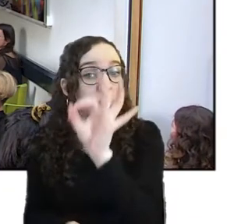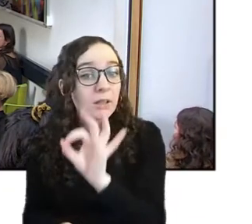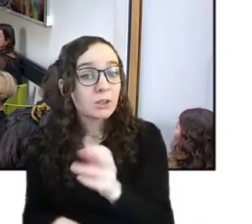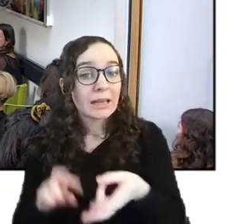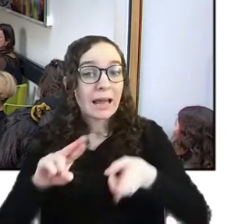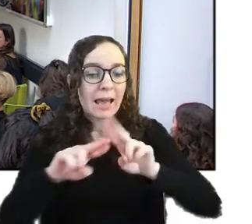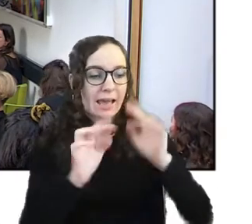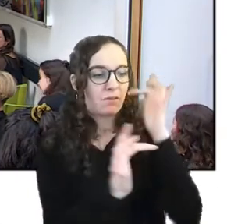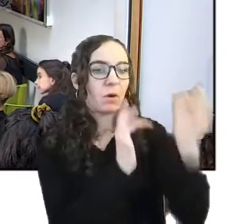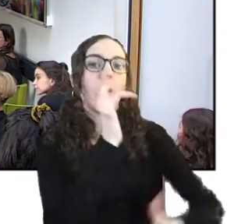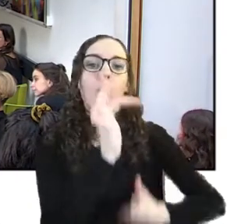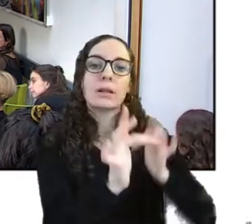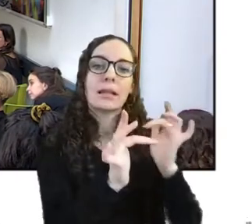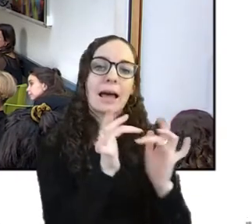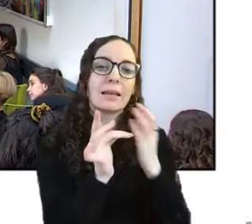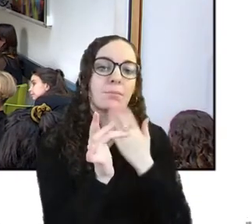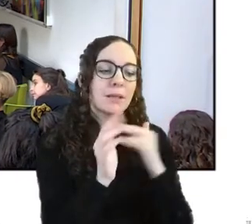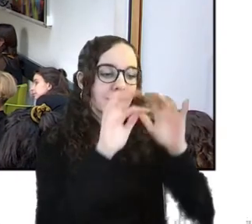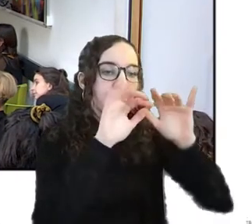laurton's going to pull it out